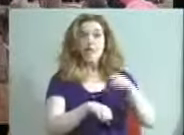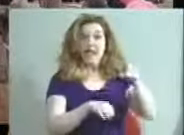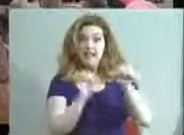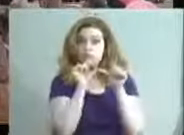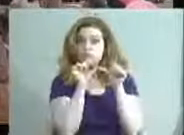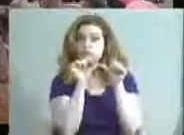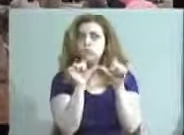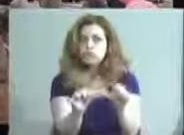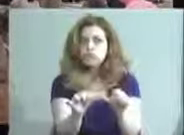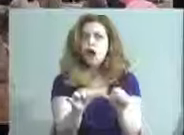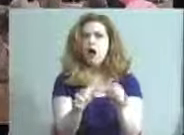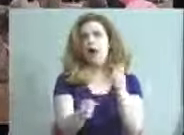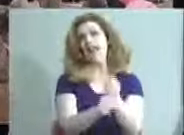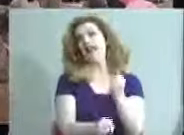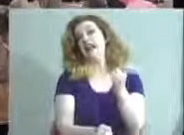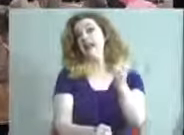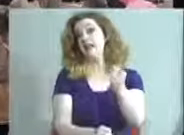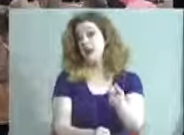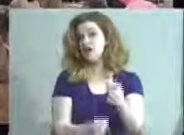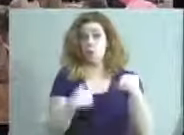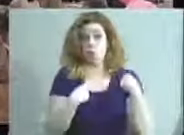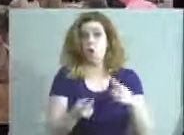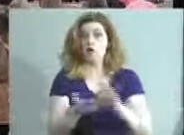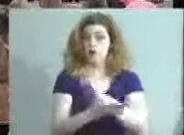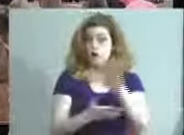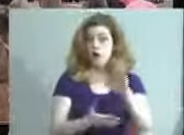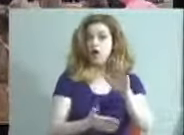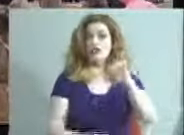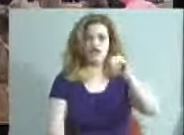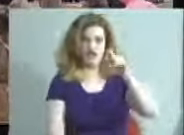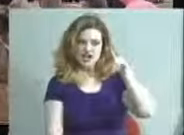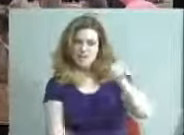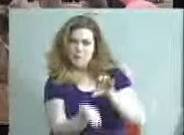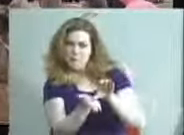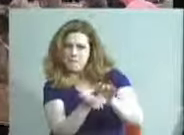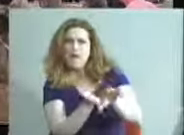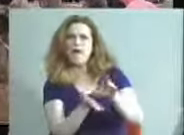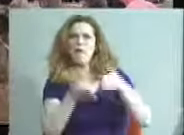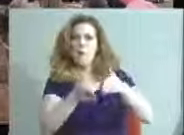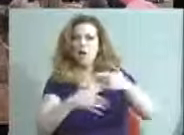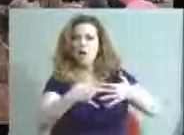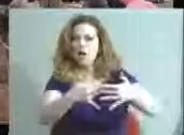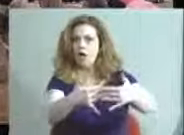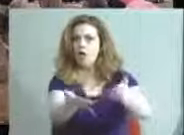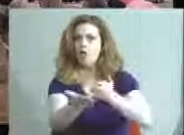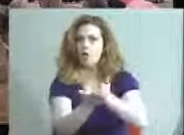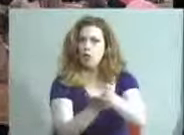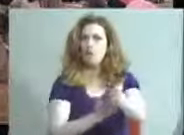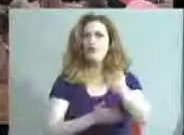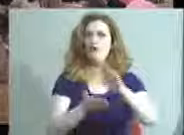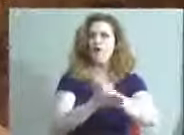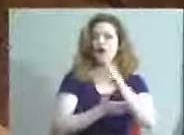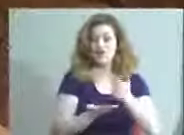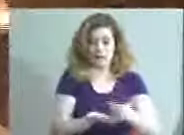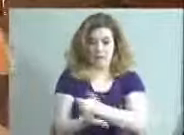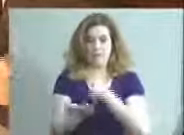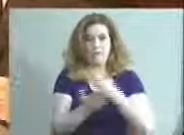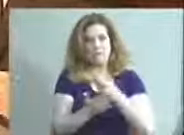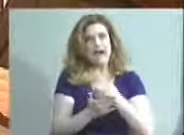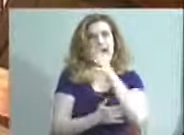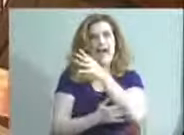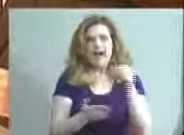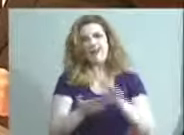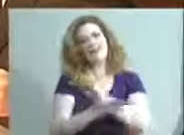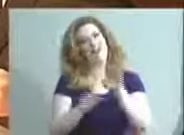it next year, then they're in college. The JCPS pays for their way through college, so they're making money and getting a college degree.